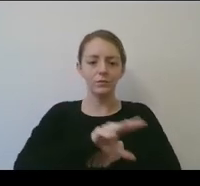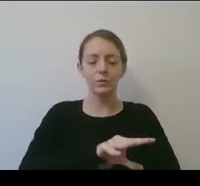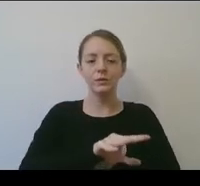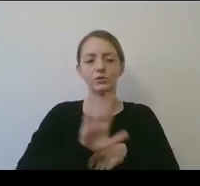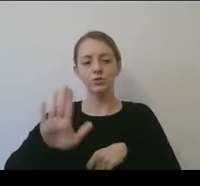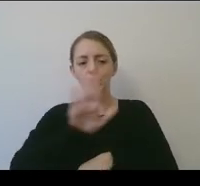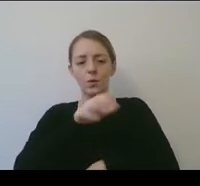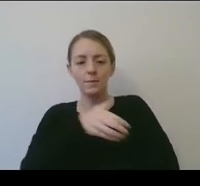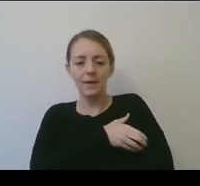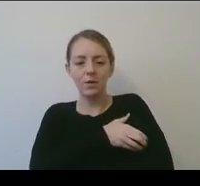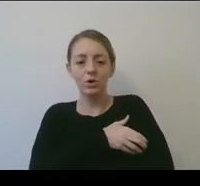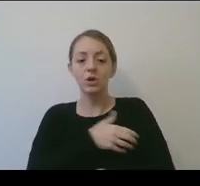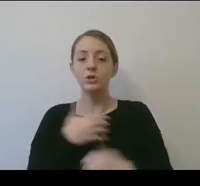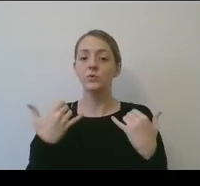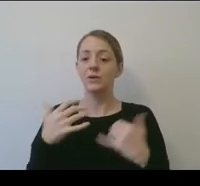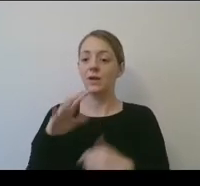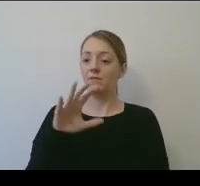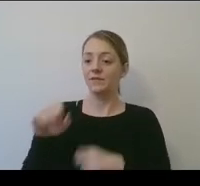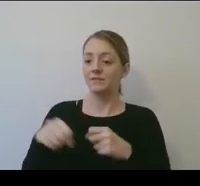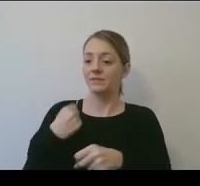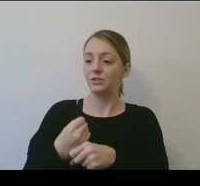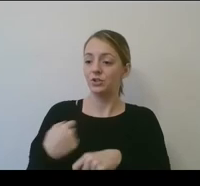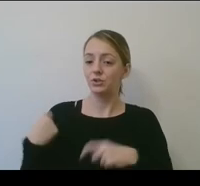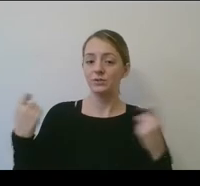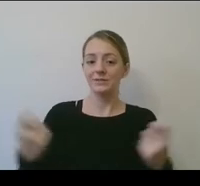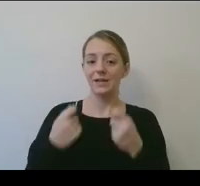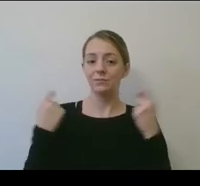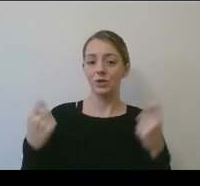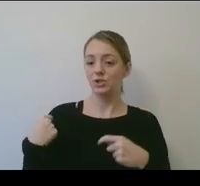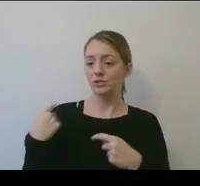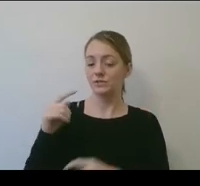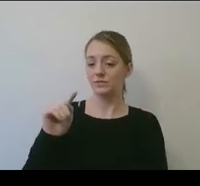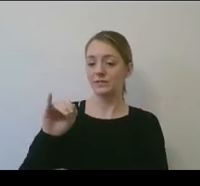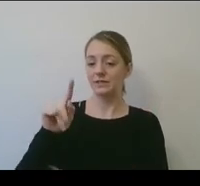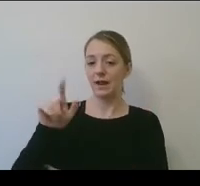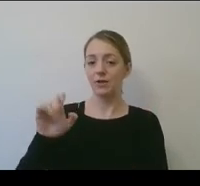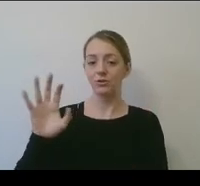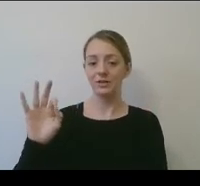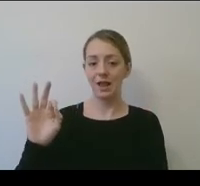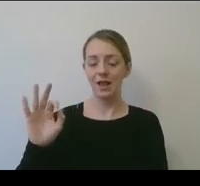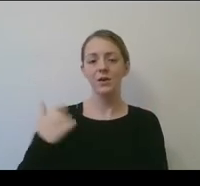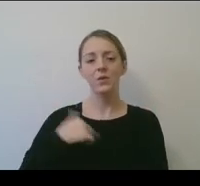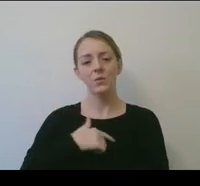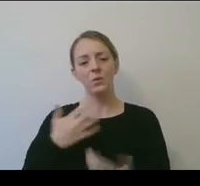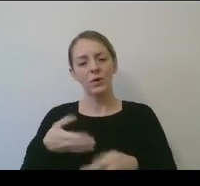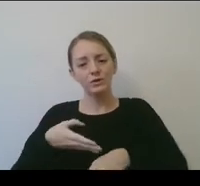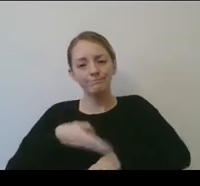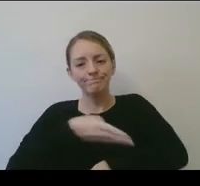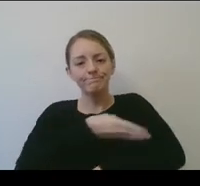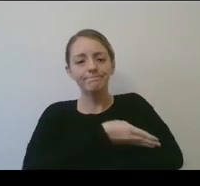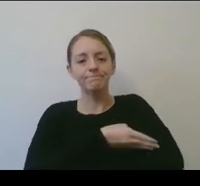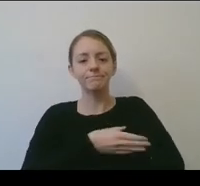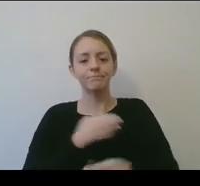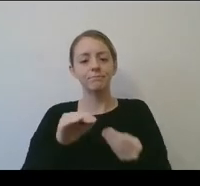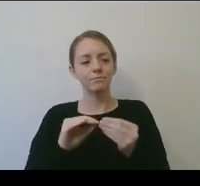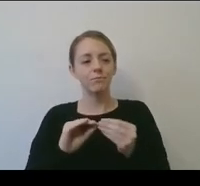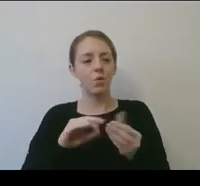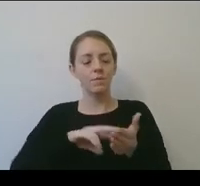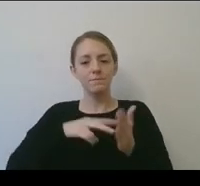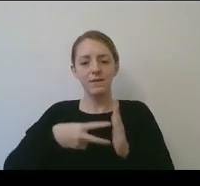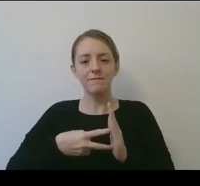get into this 50-year celebration of Title IX, we are on our way to more meaningful and sustainable long-term change.